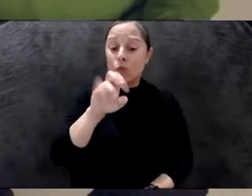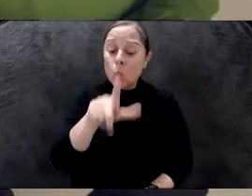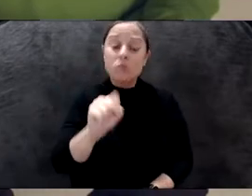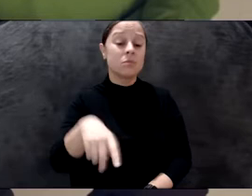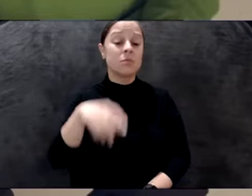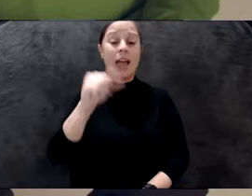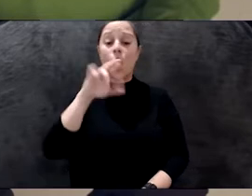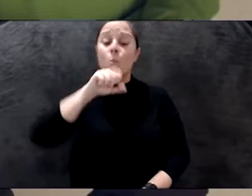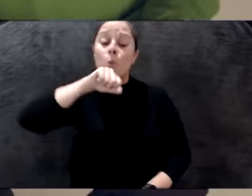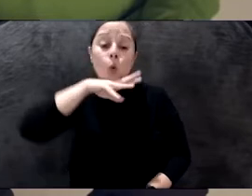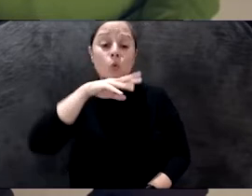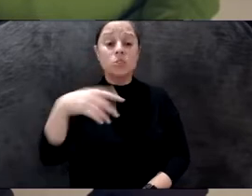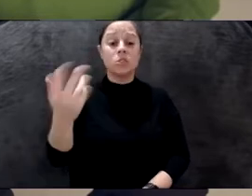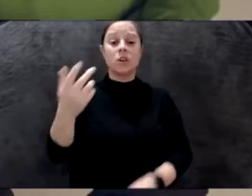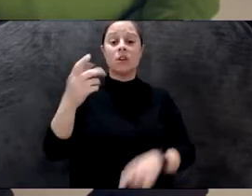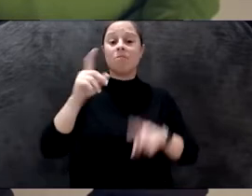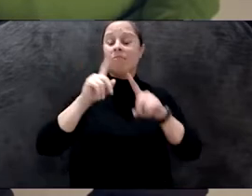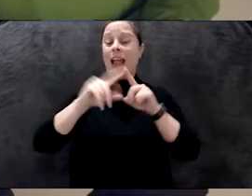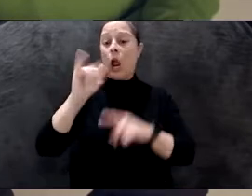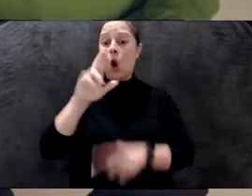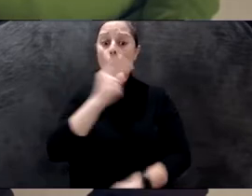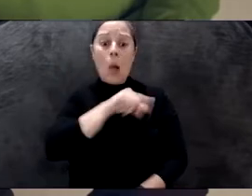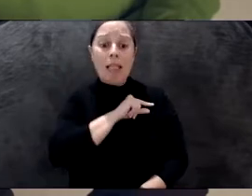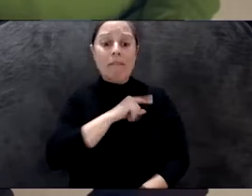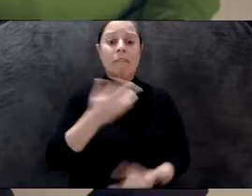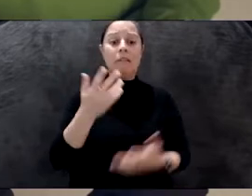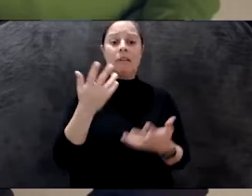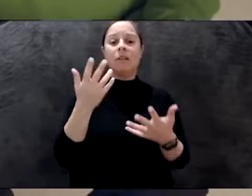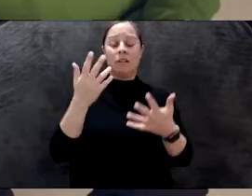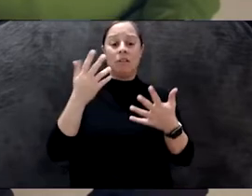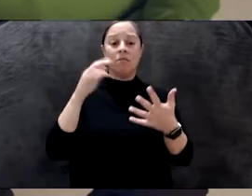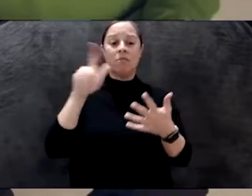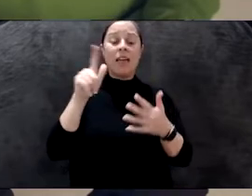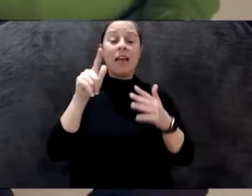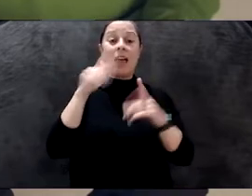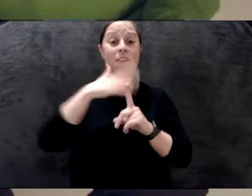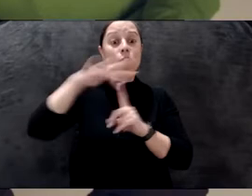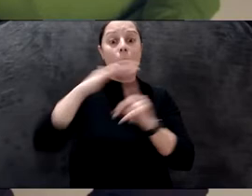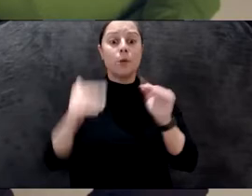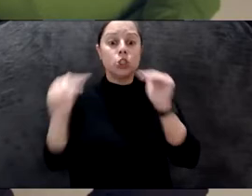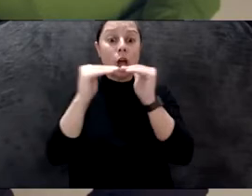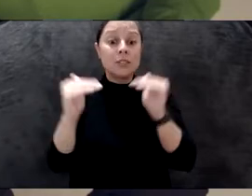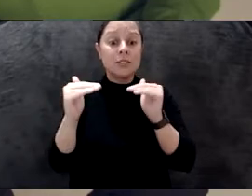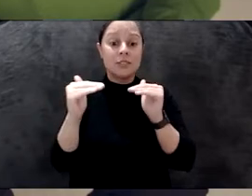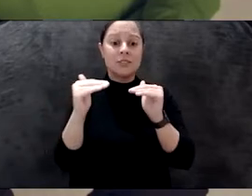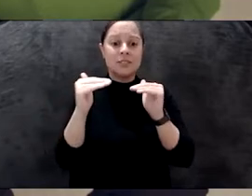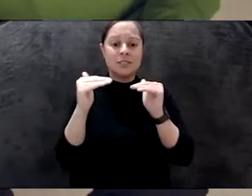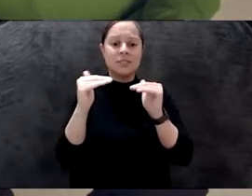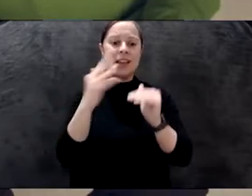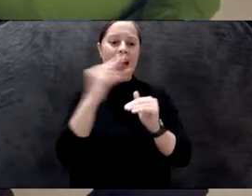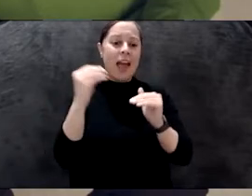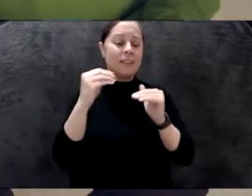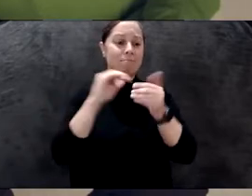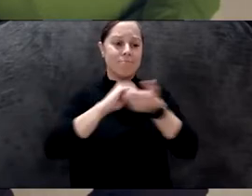racism, and environmental justice, and continues Thomas's collaboration with spiders and their webs. But to begin